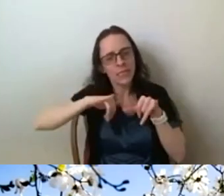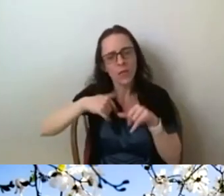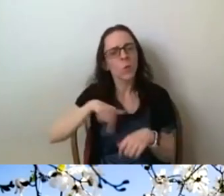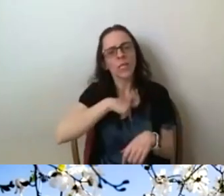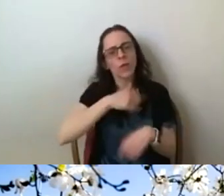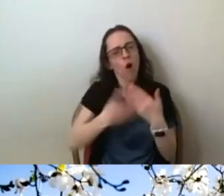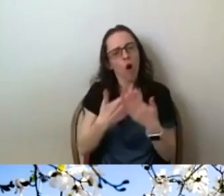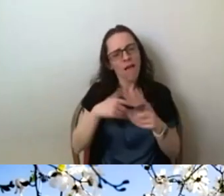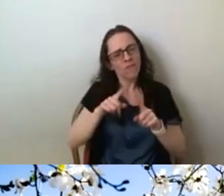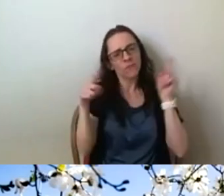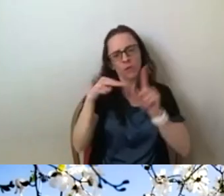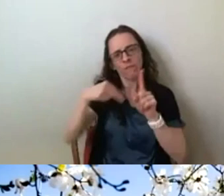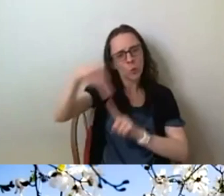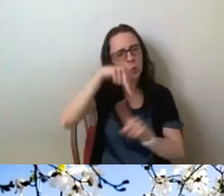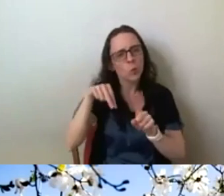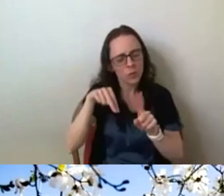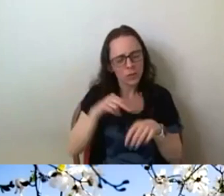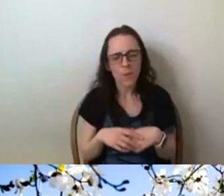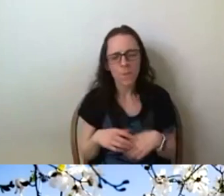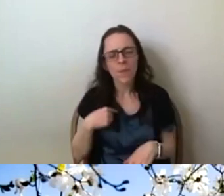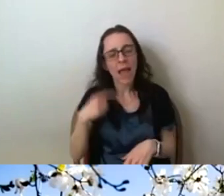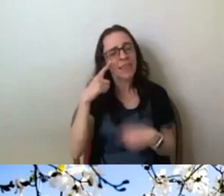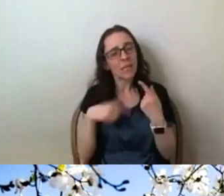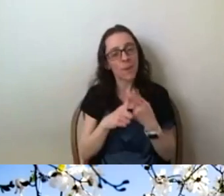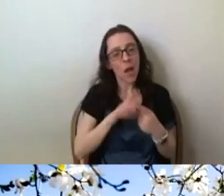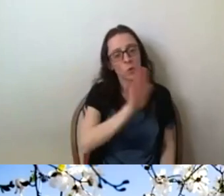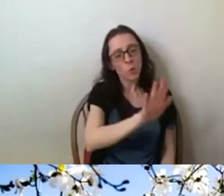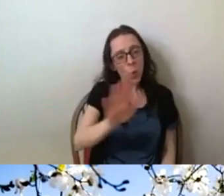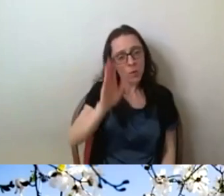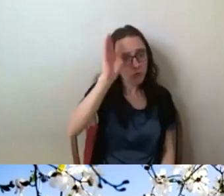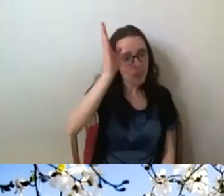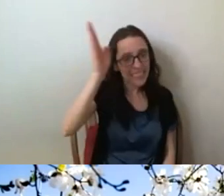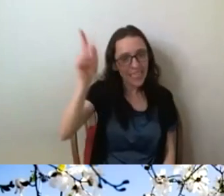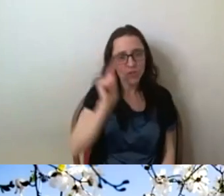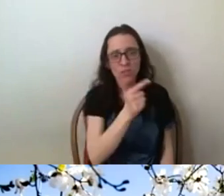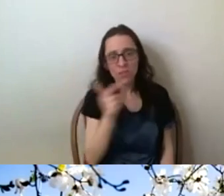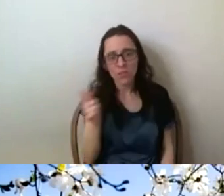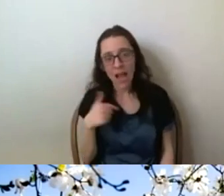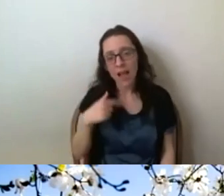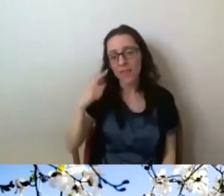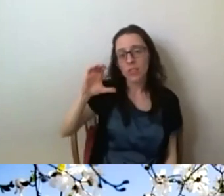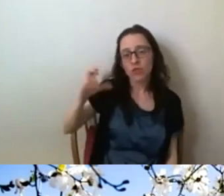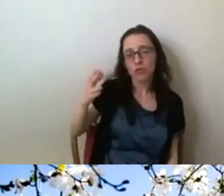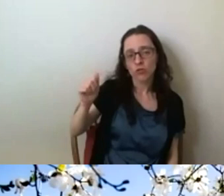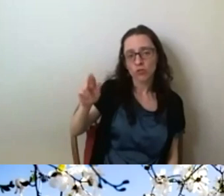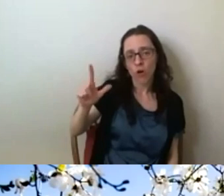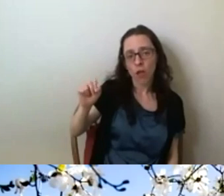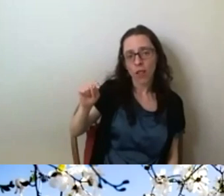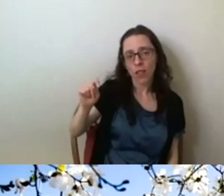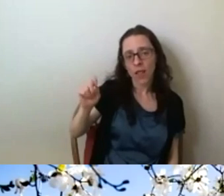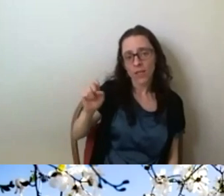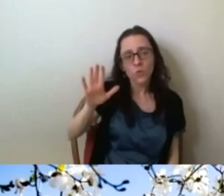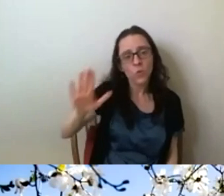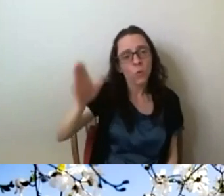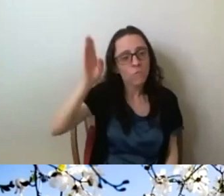the two different or the various different presentations, what's interesting about yours, Charlotte, is I think it's really, you're not,